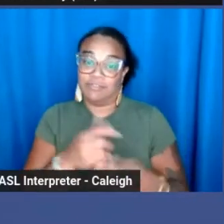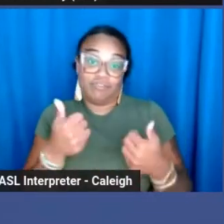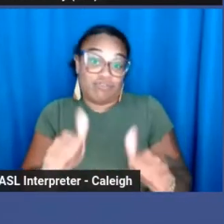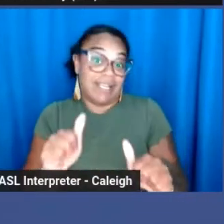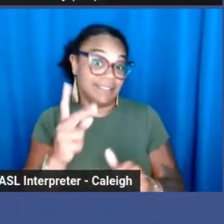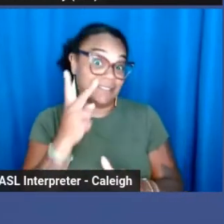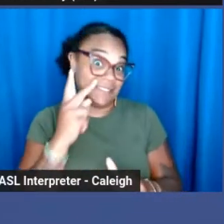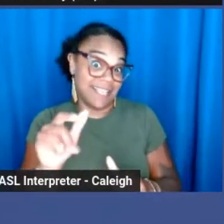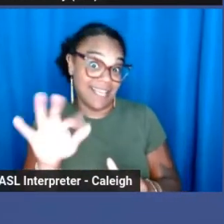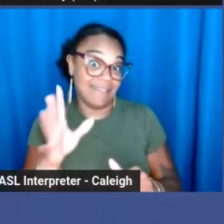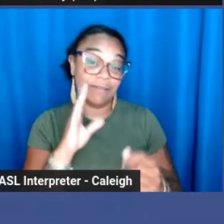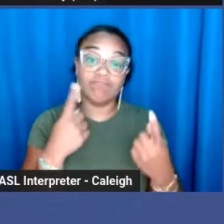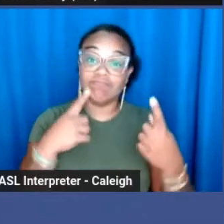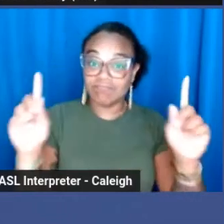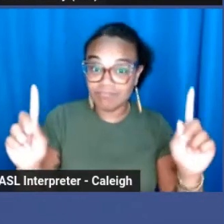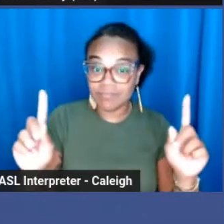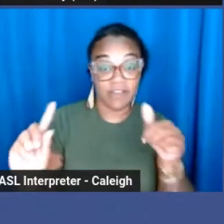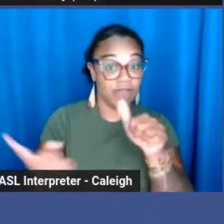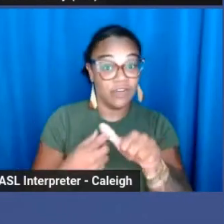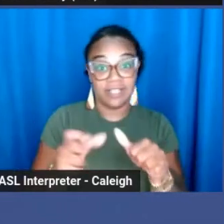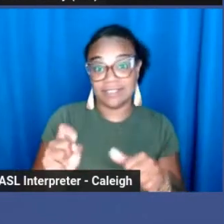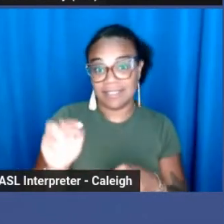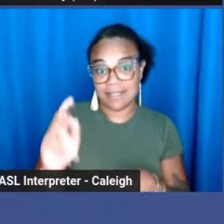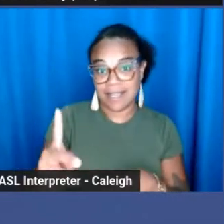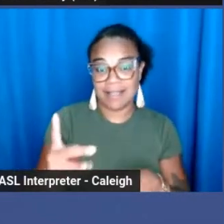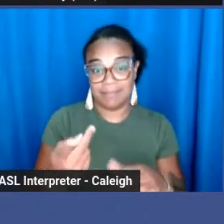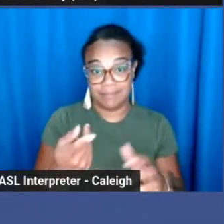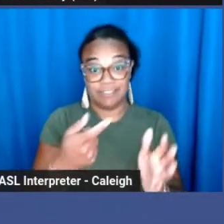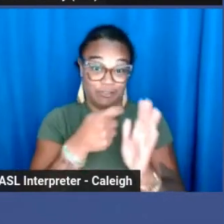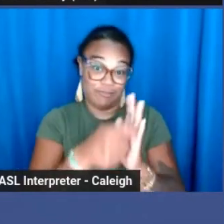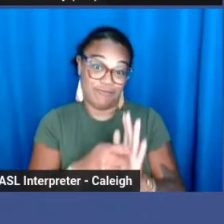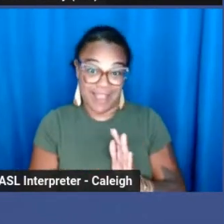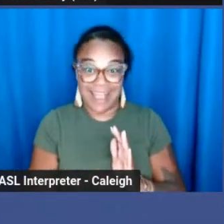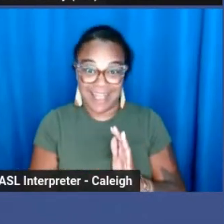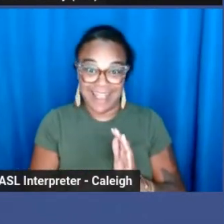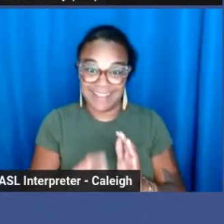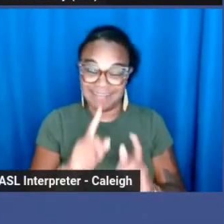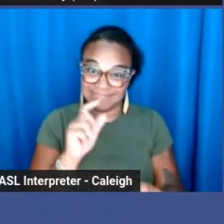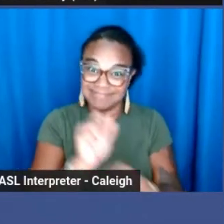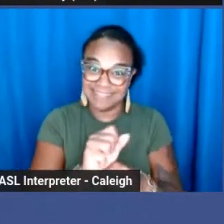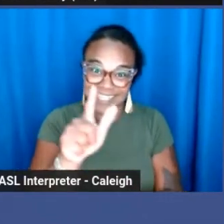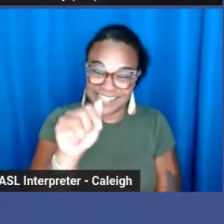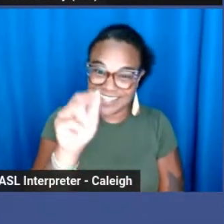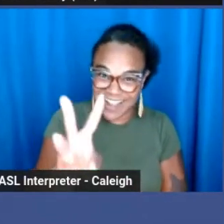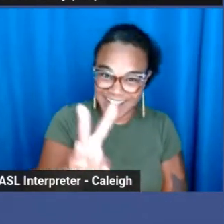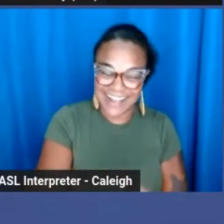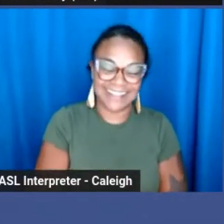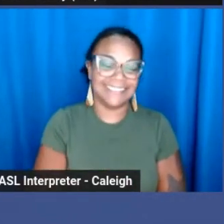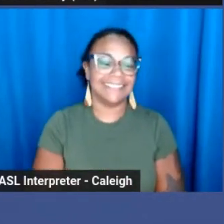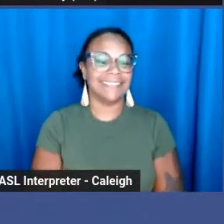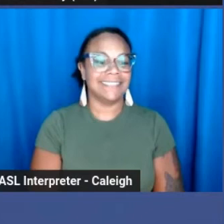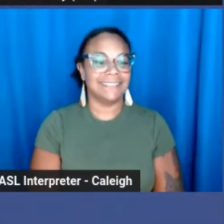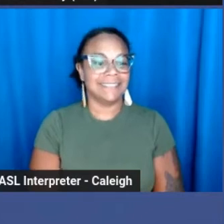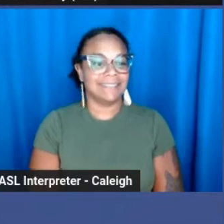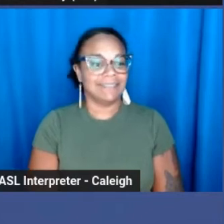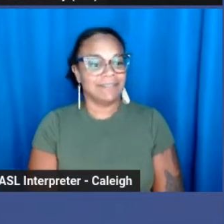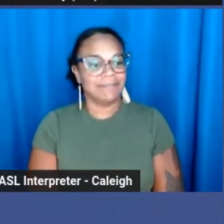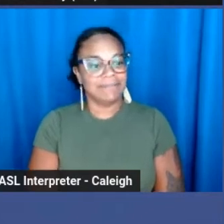So the first step in doing this was to write an ordinance, write the actual legal laws. We had